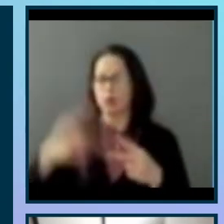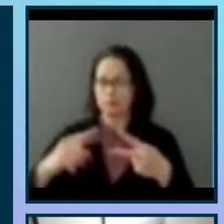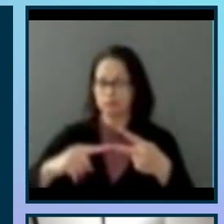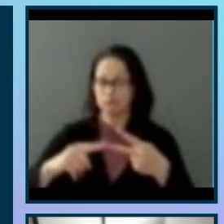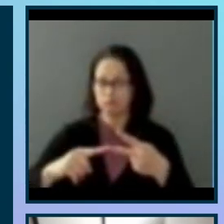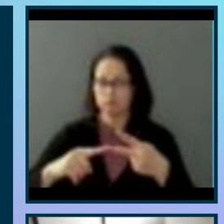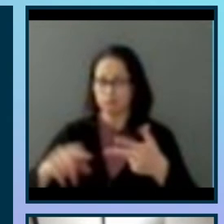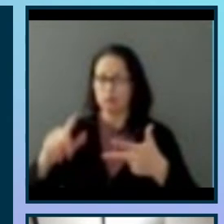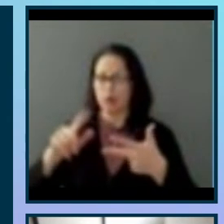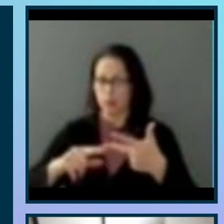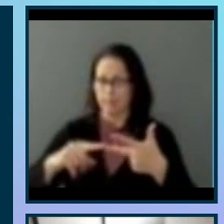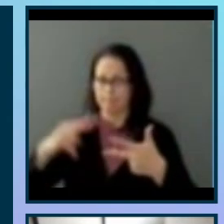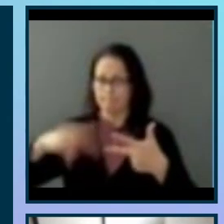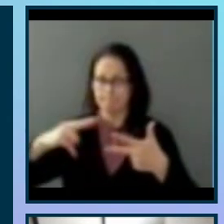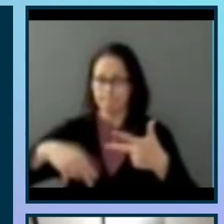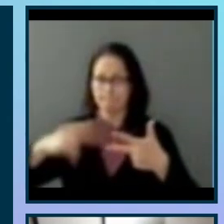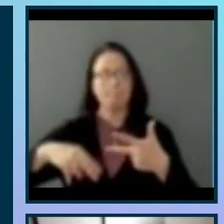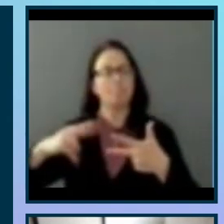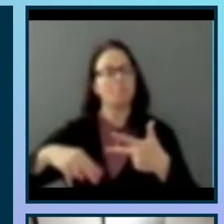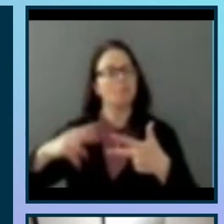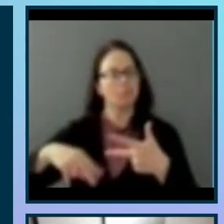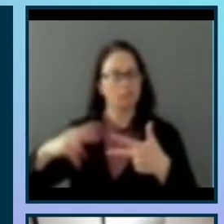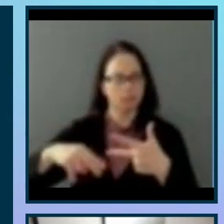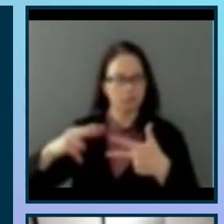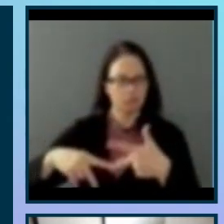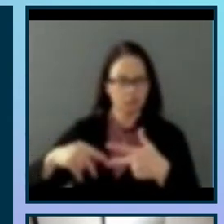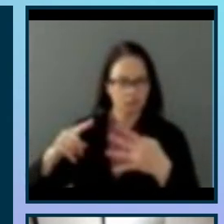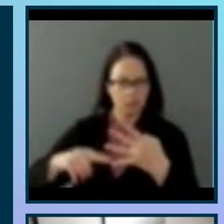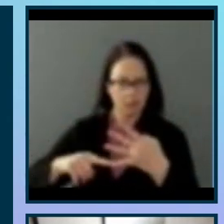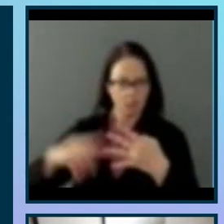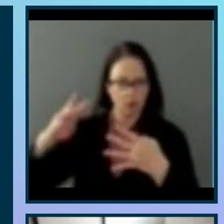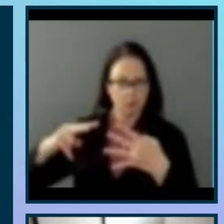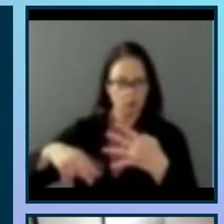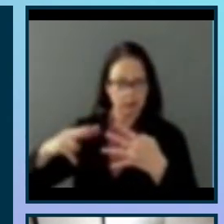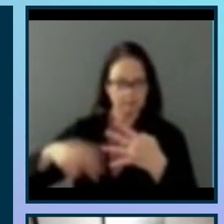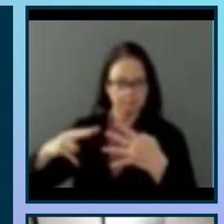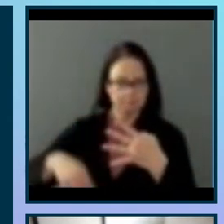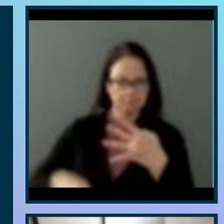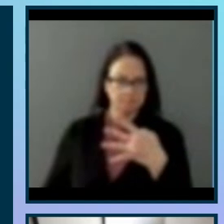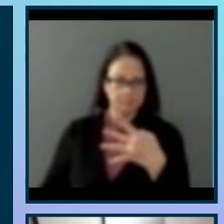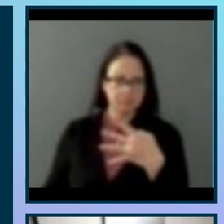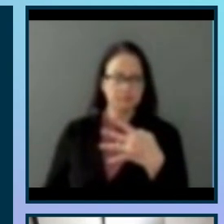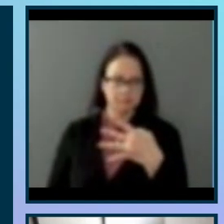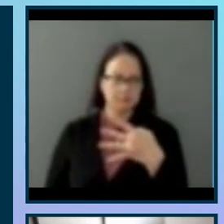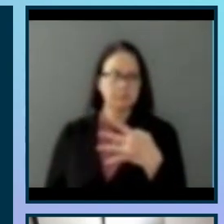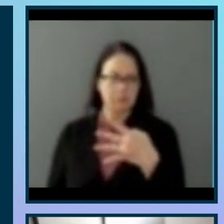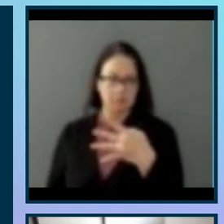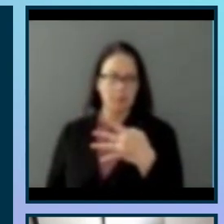means of representation offers ways of customizing the display of information.